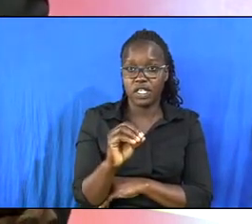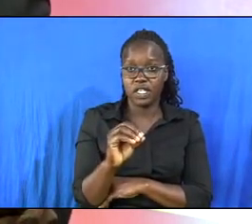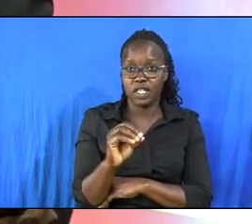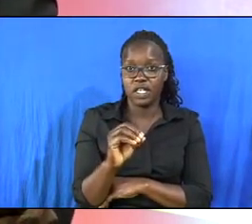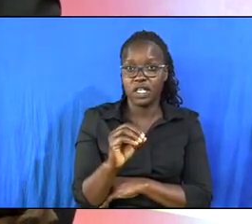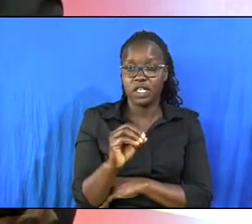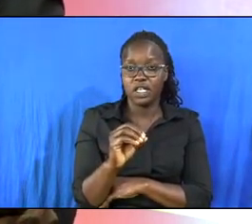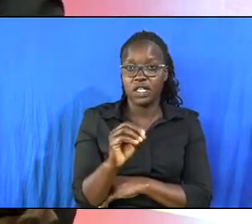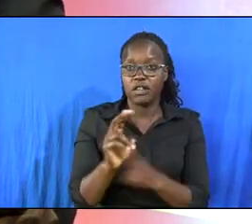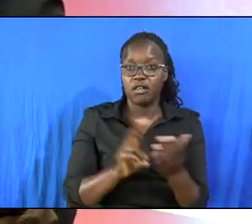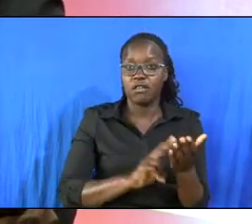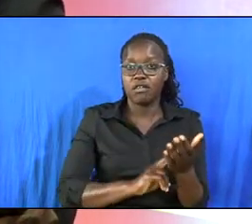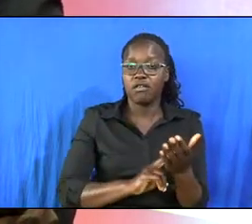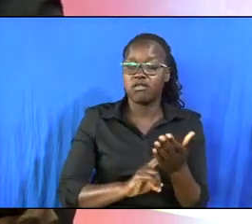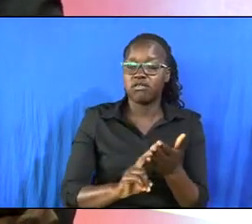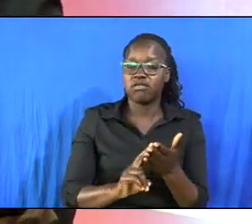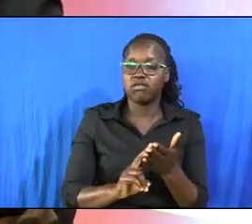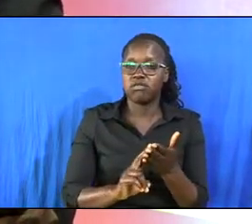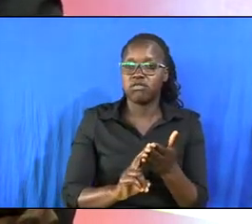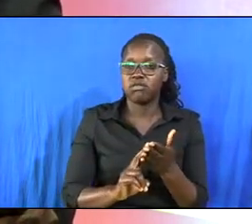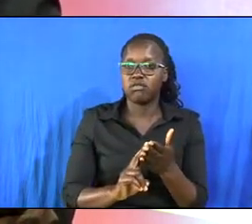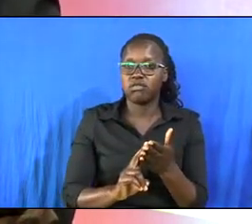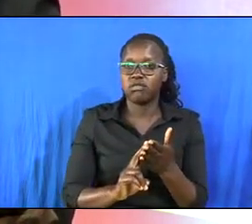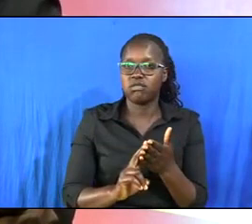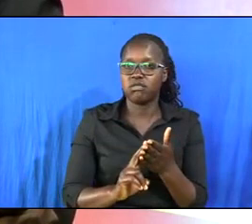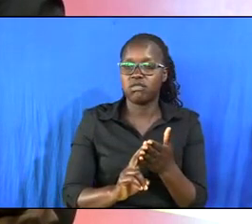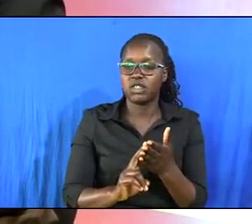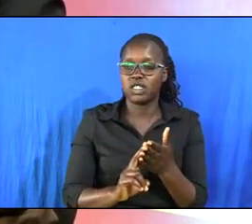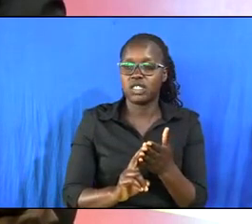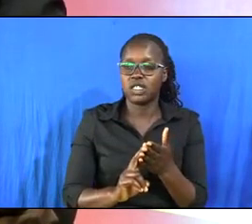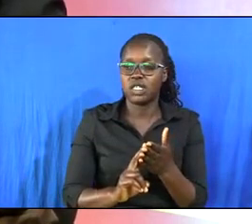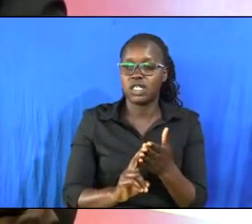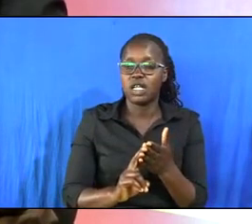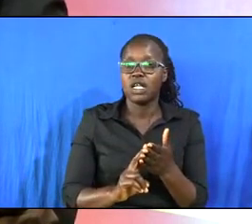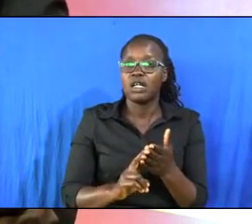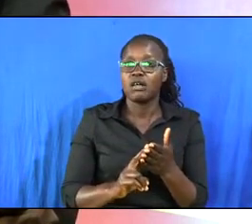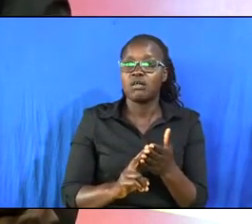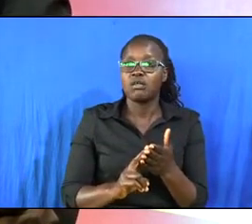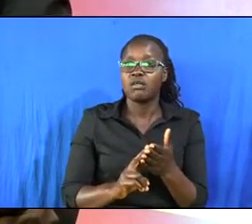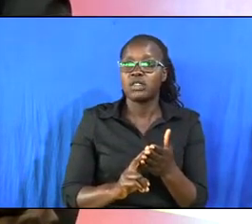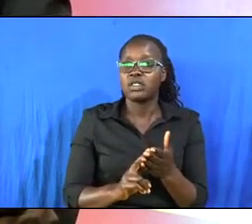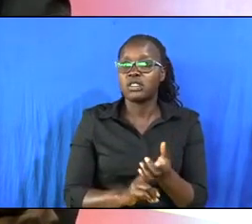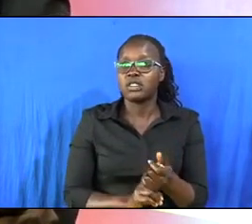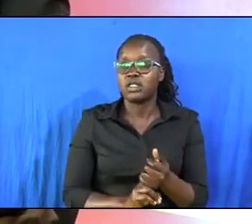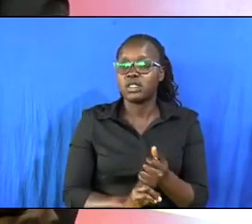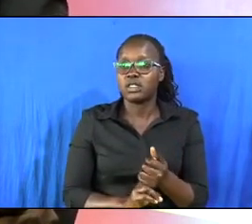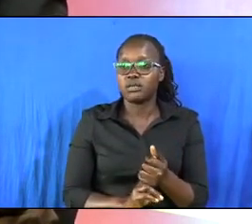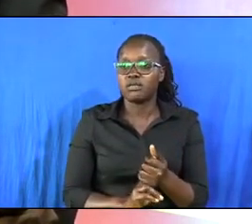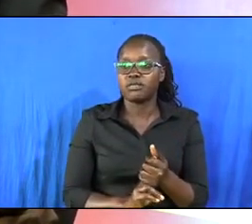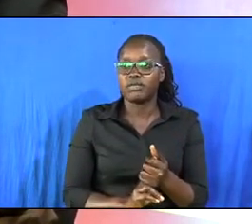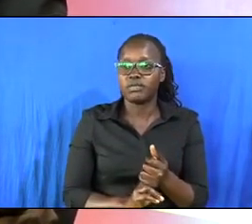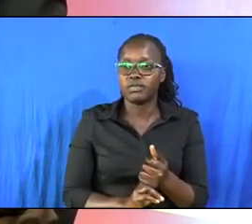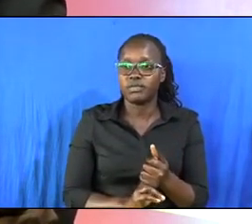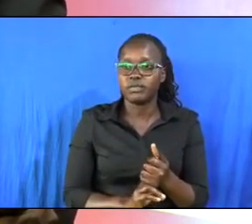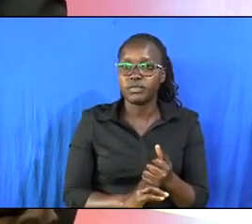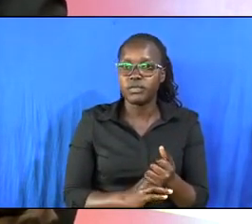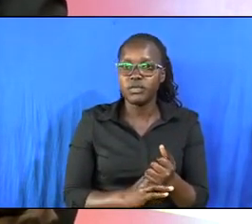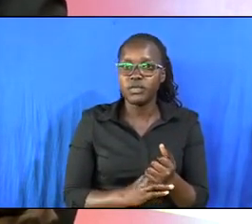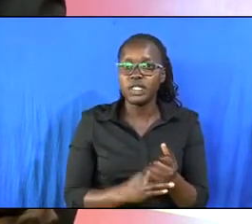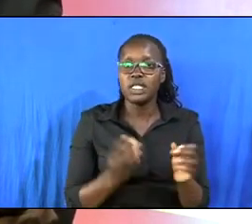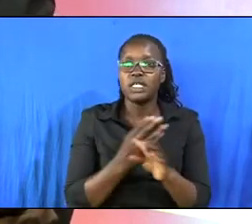and we will see what it means by